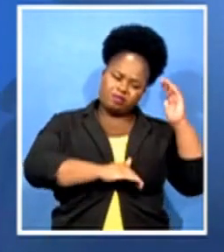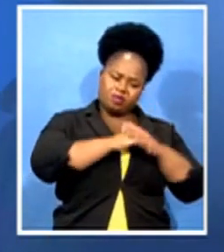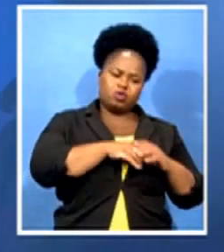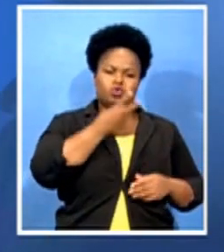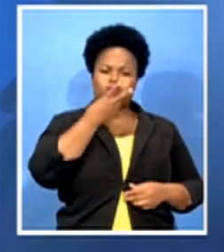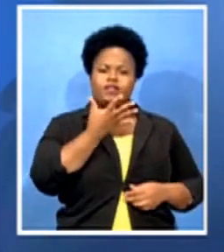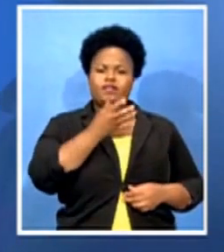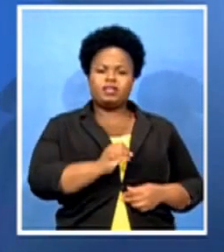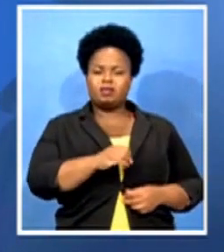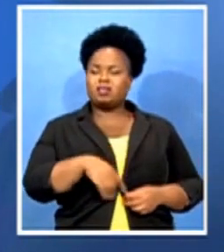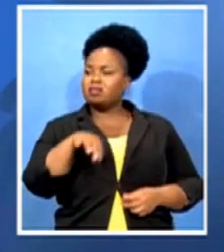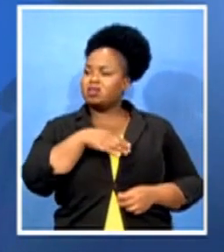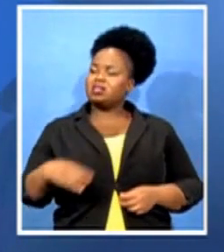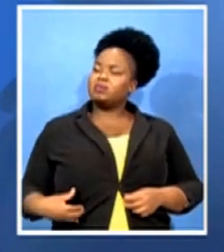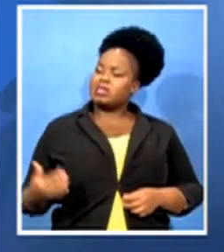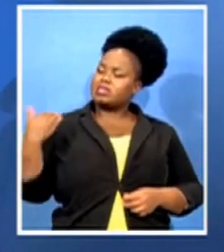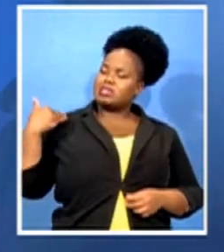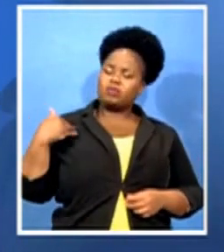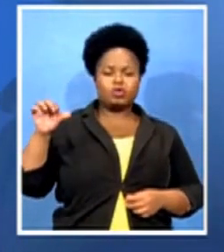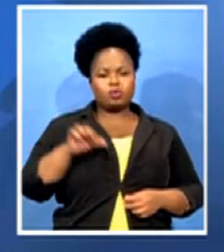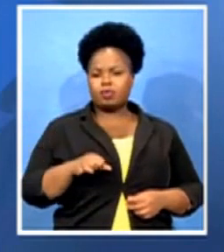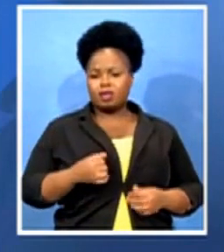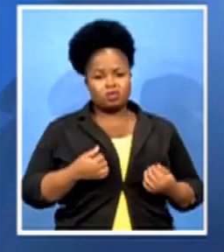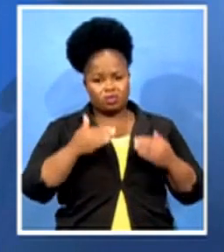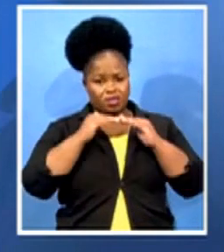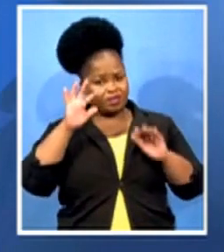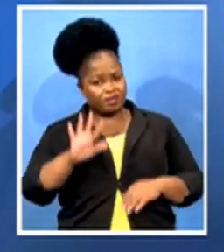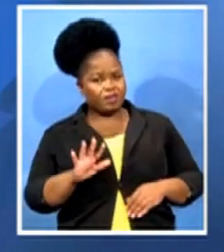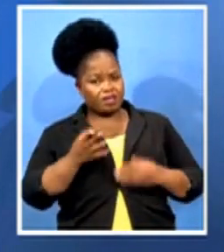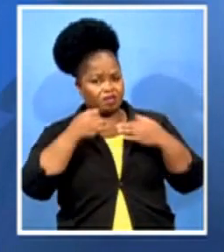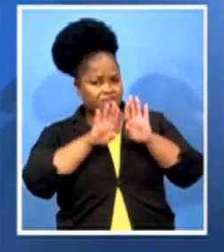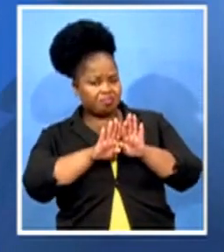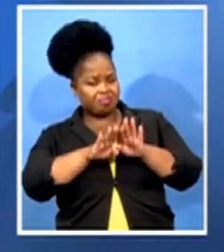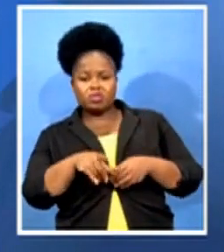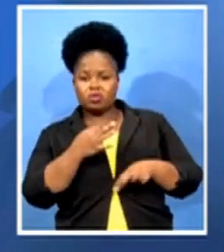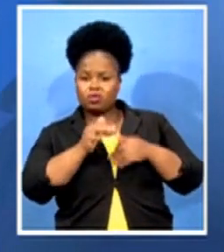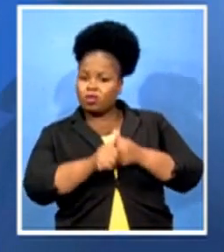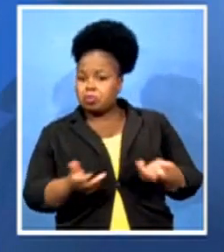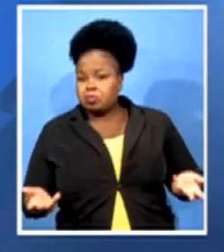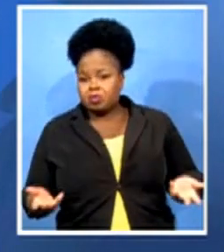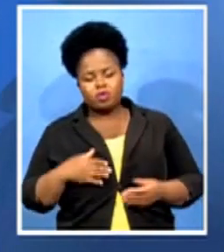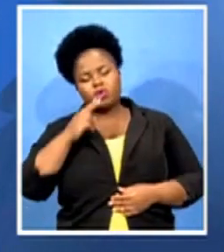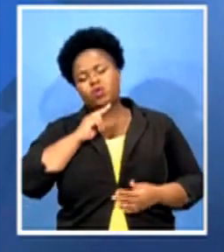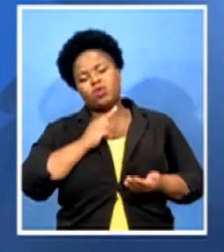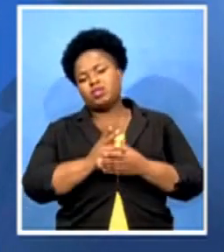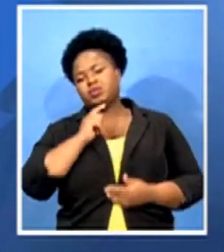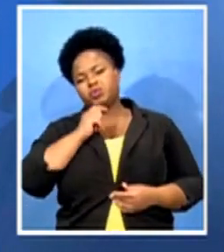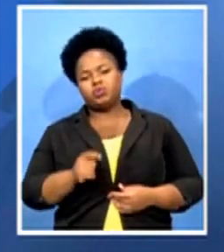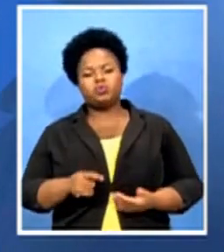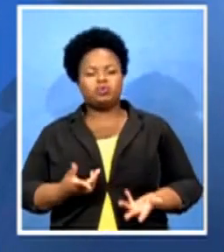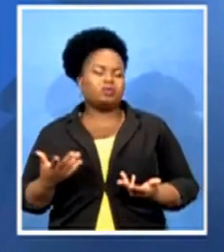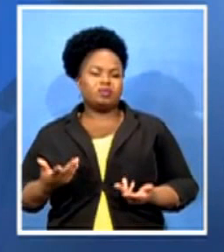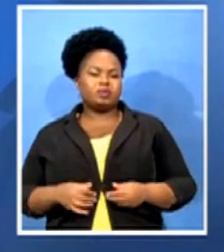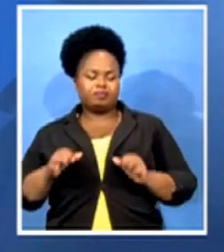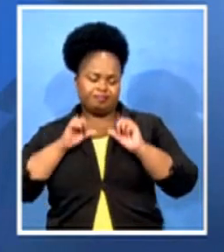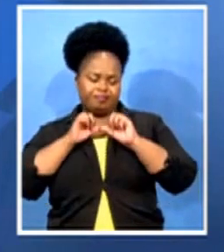level 5, hard lockdown for us to be able to comply? Honestly speaking, we will continue to make this call that let's take the